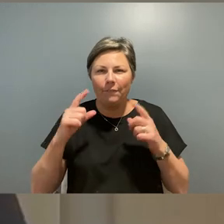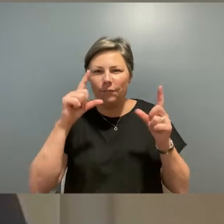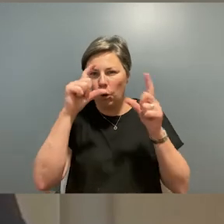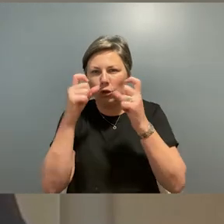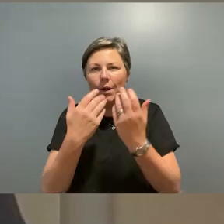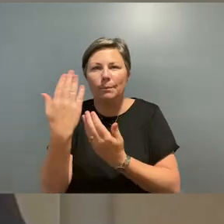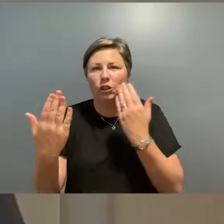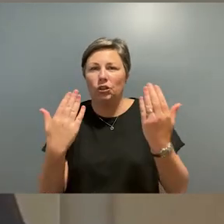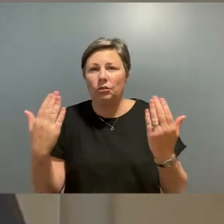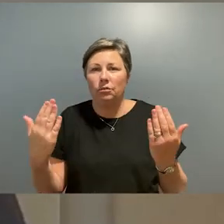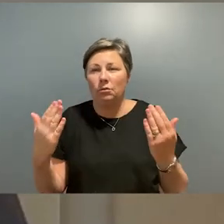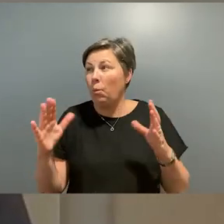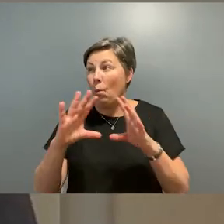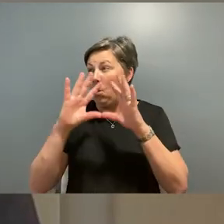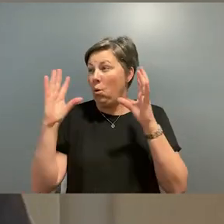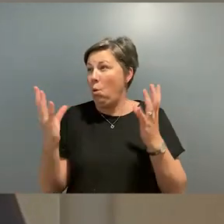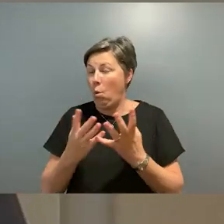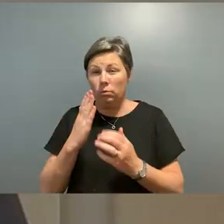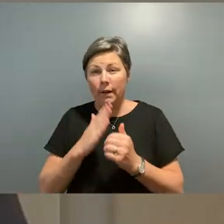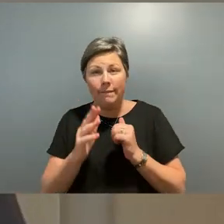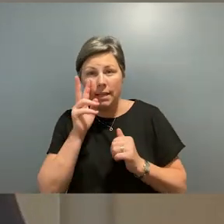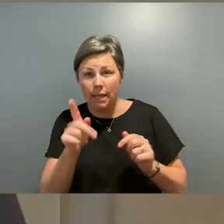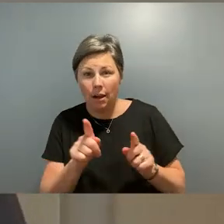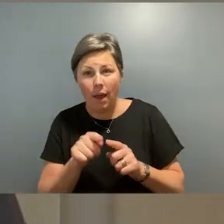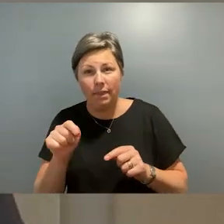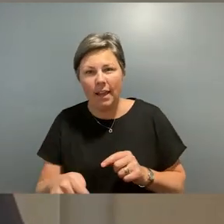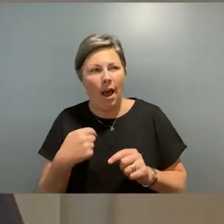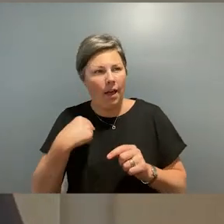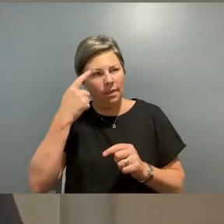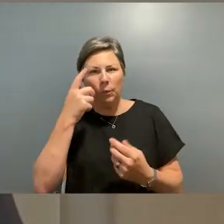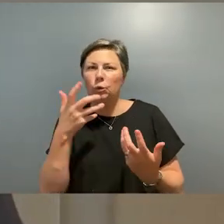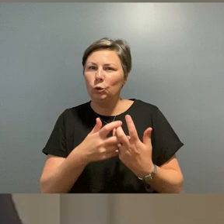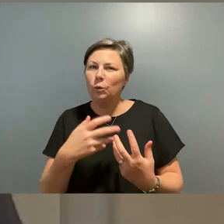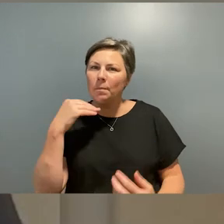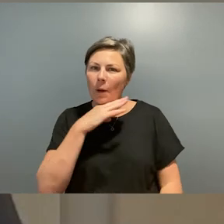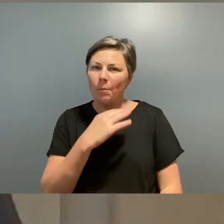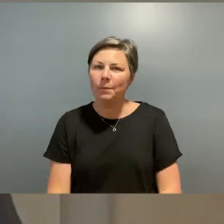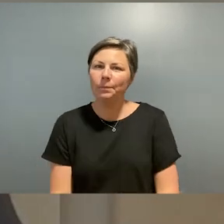in the world something truly interactive and something which fits so well with melbourne